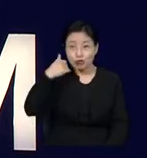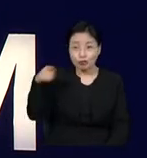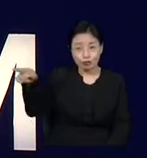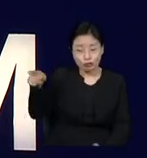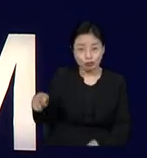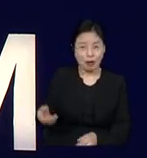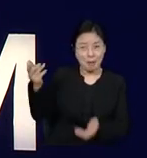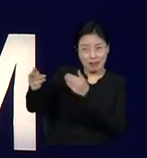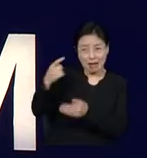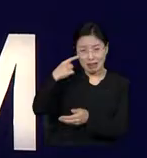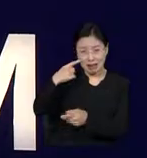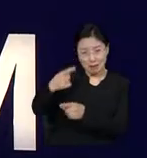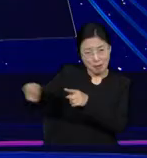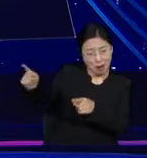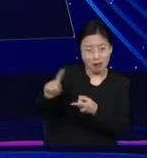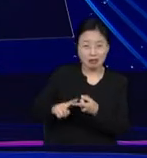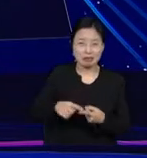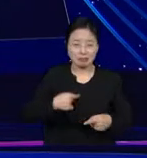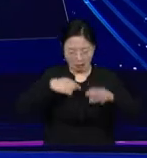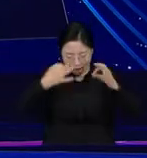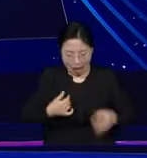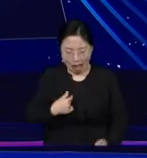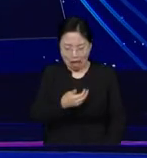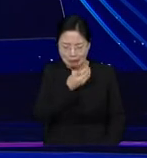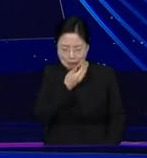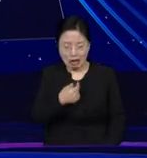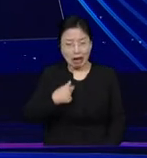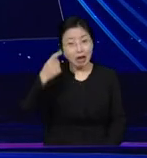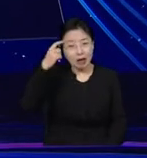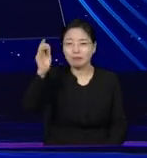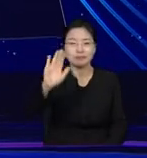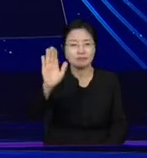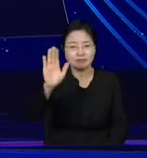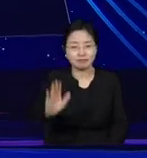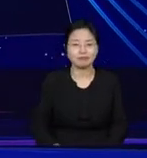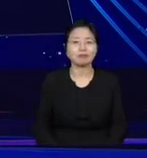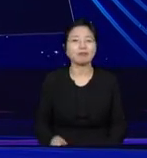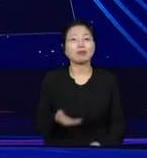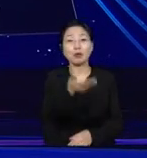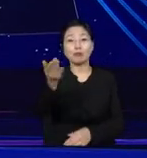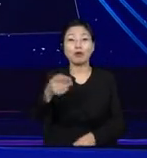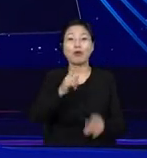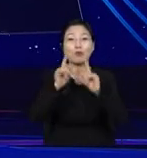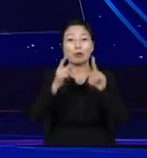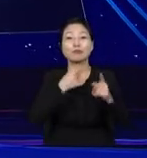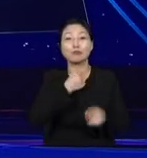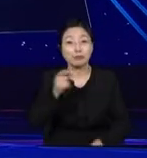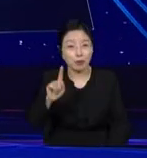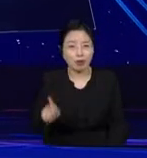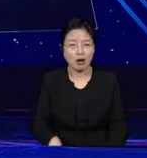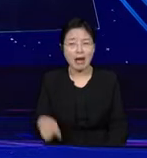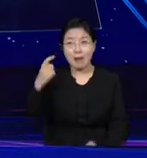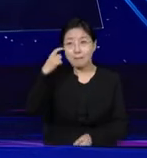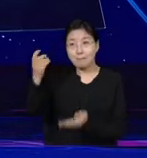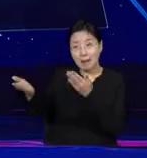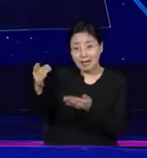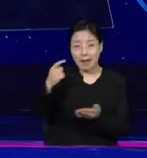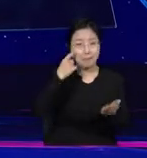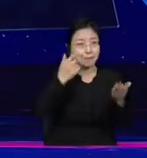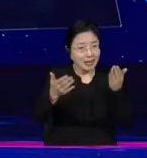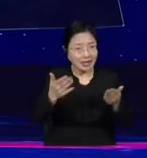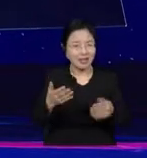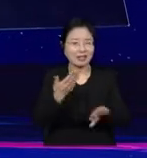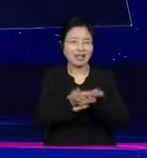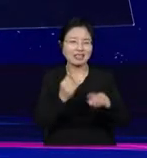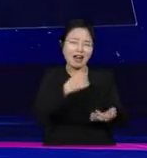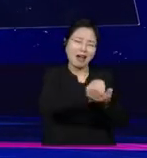train ourselves to try to stop passing such hard judgments on others and give people a chance to show us who they